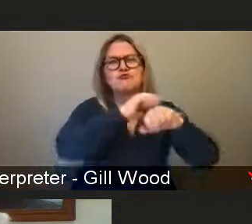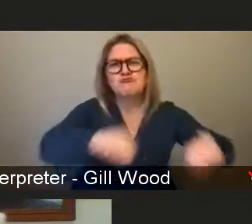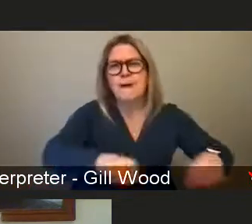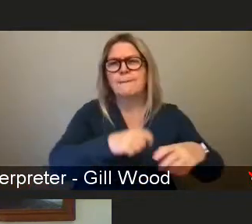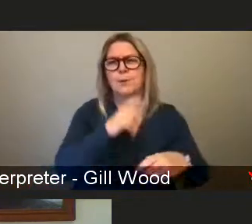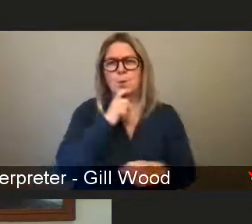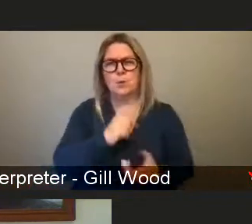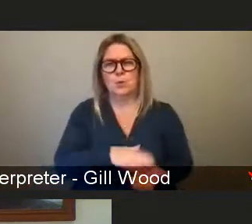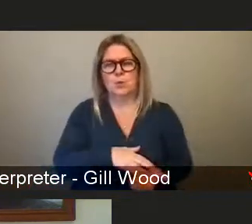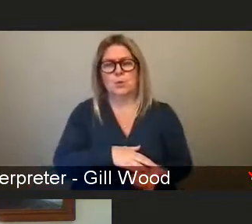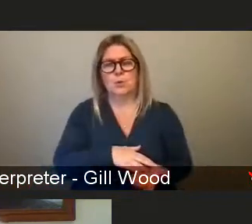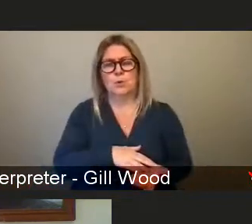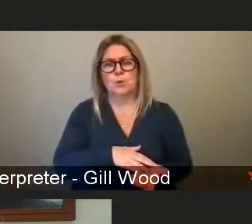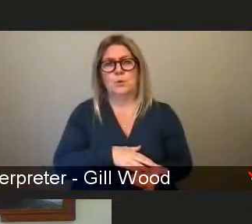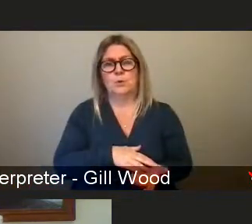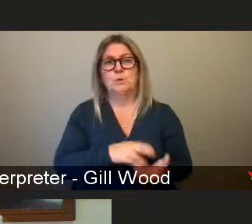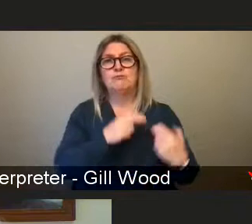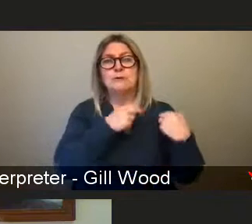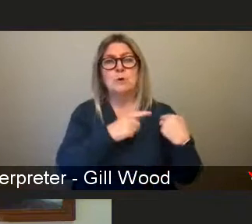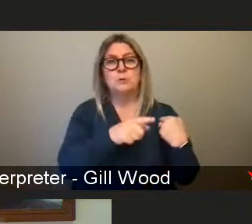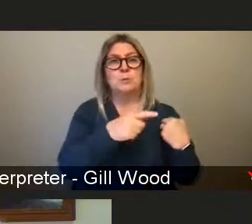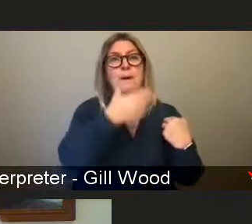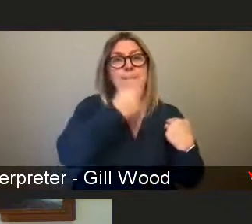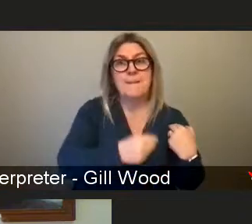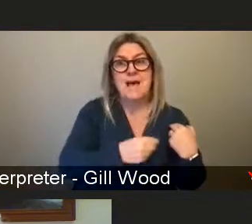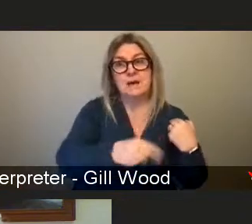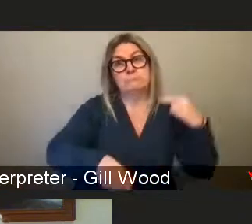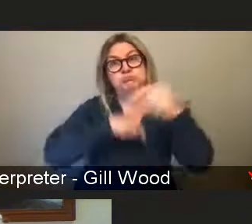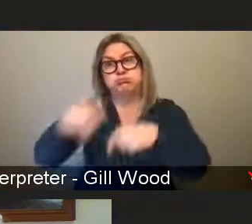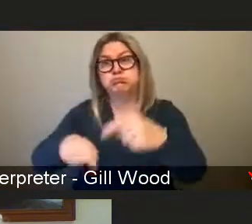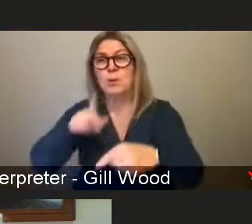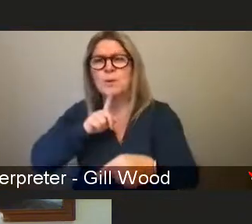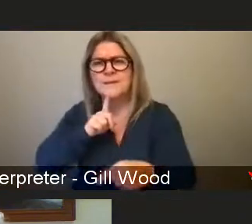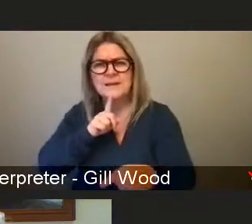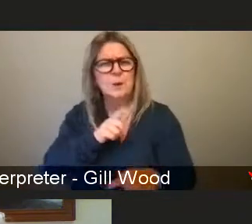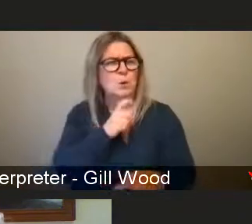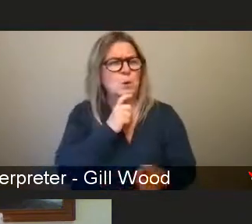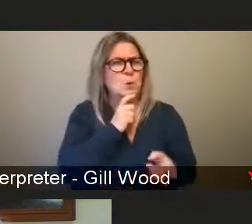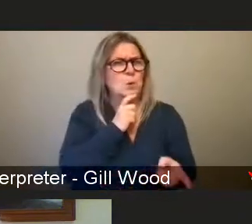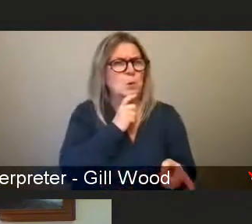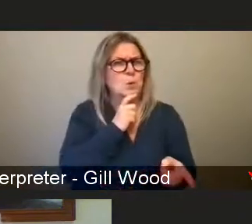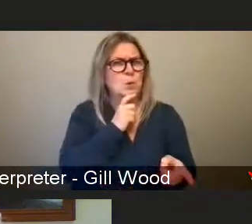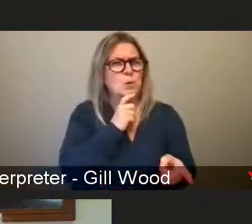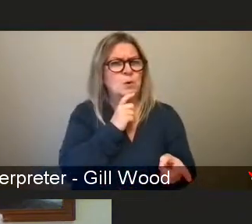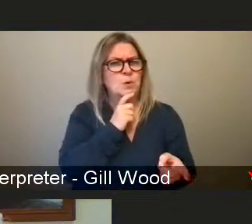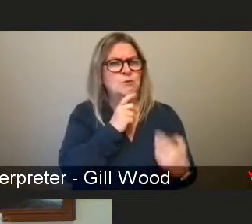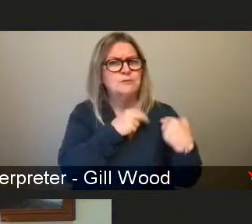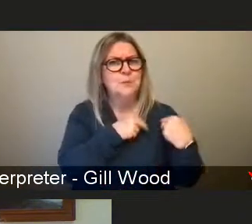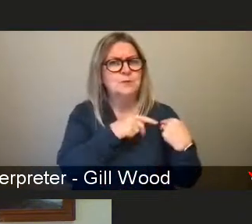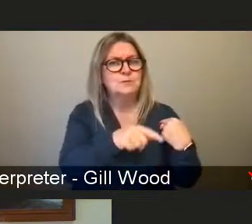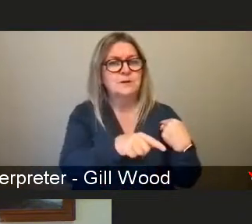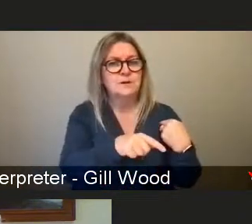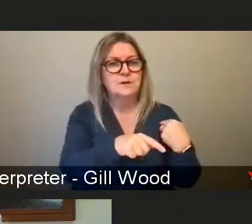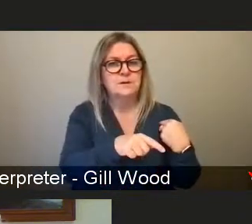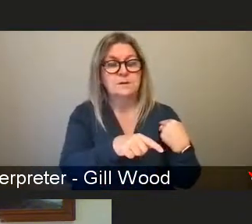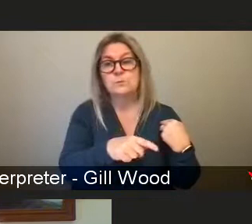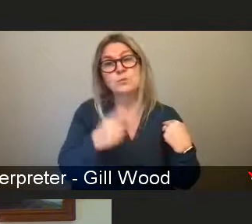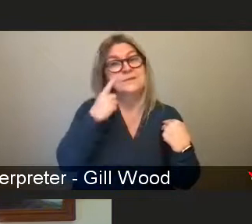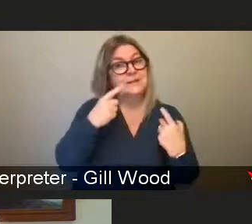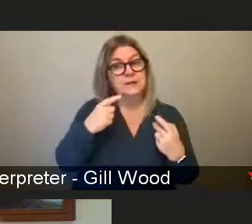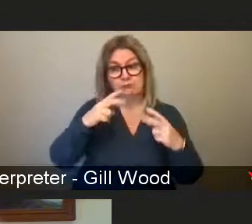women, essentially. And we can see very clearly from that research that there's a correlation between